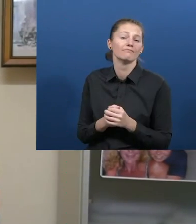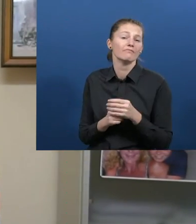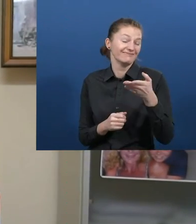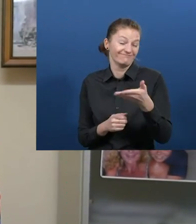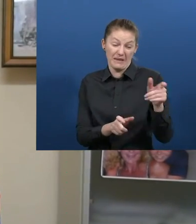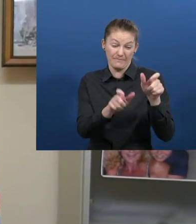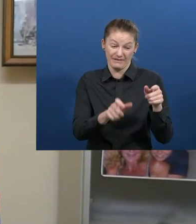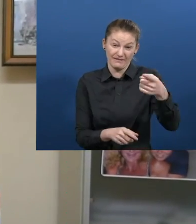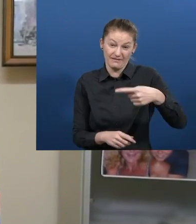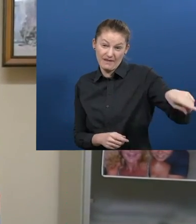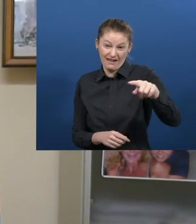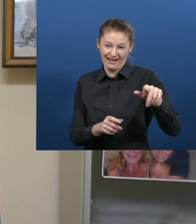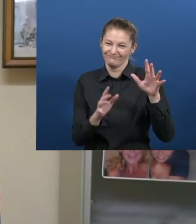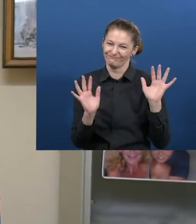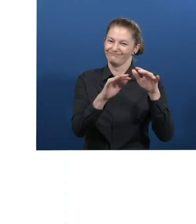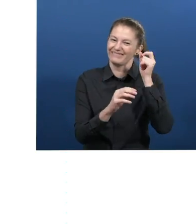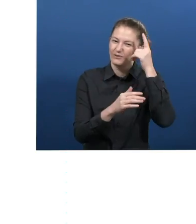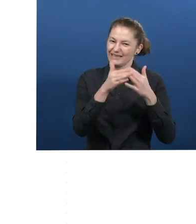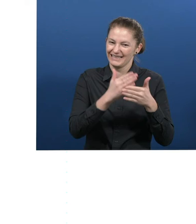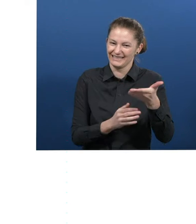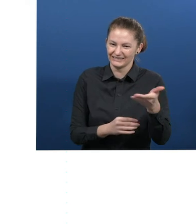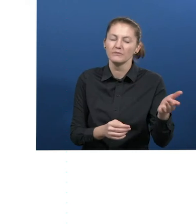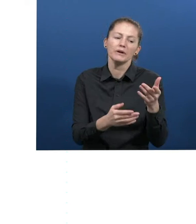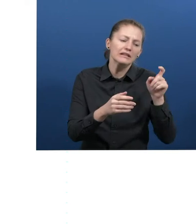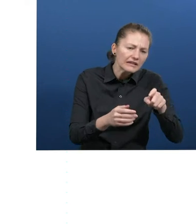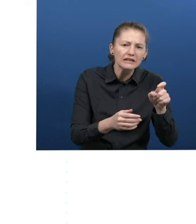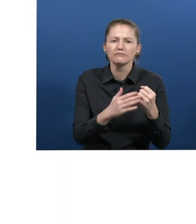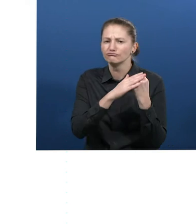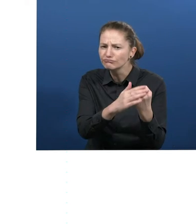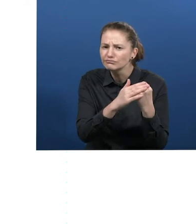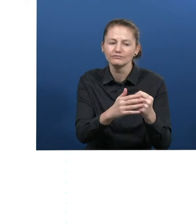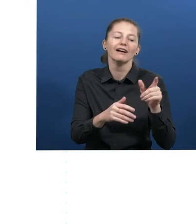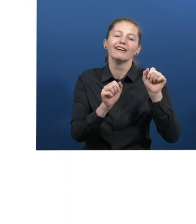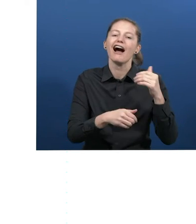adecuado para su discapacidad. ¿Cómo te ayudó la solución? ¿Cómo ayudó?